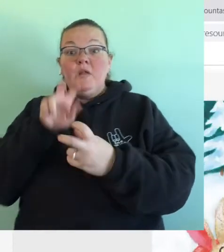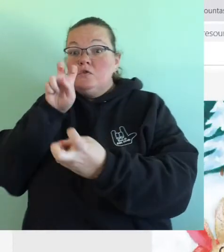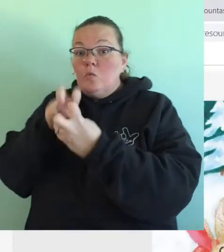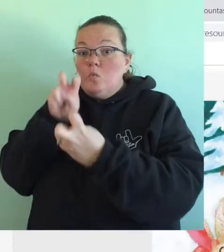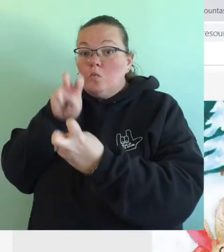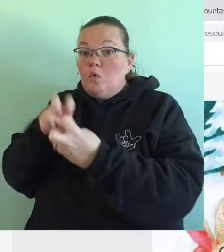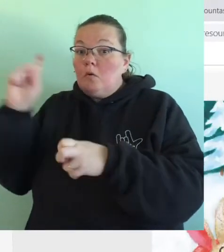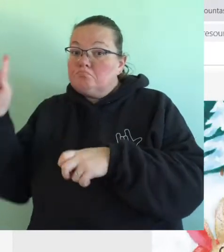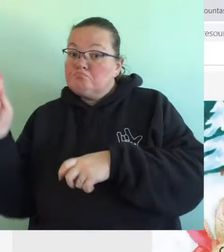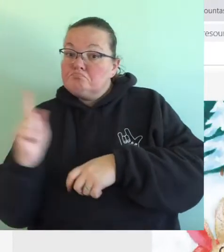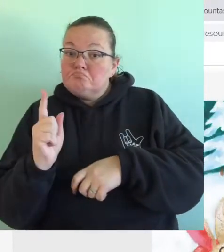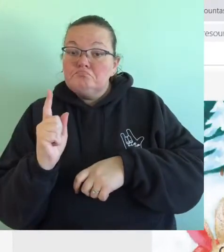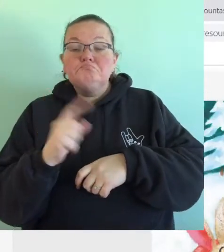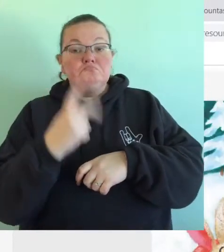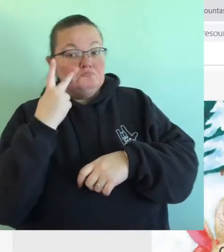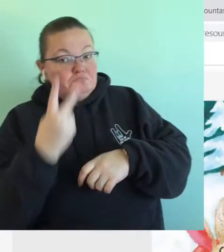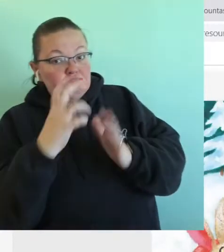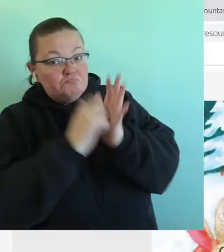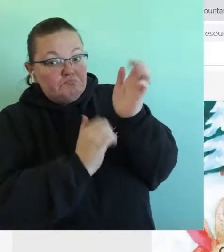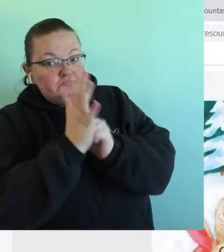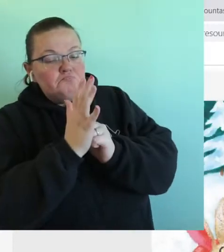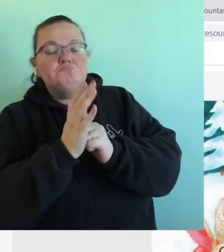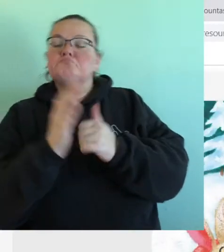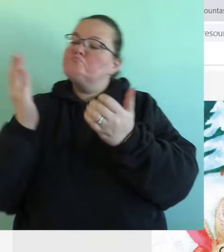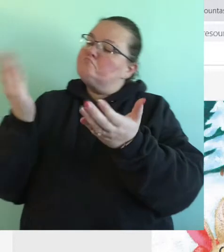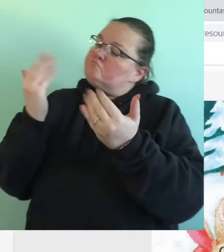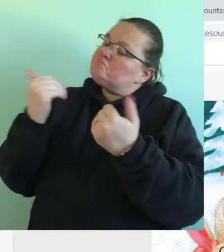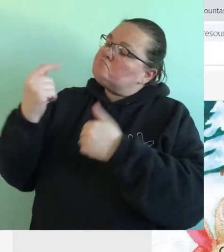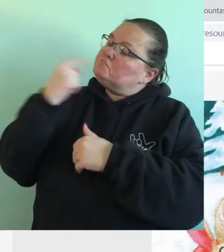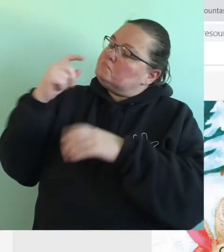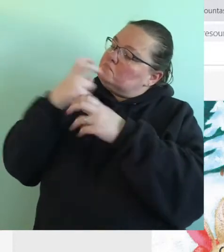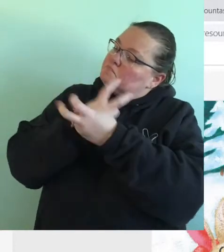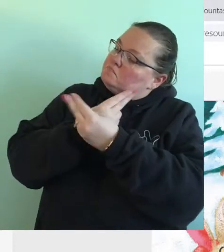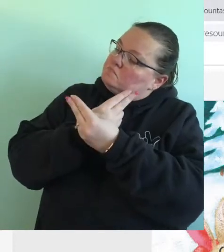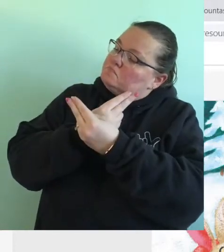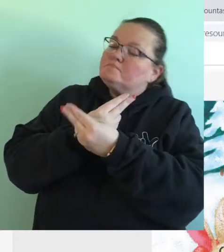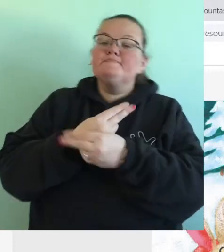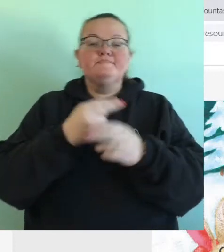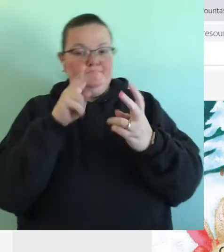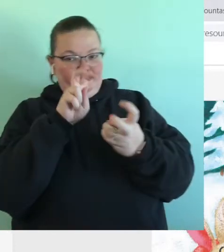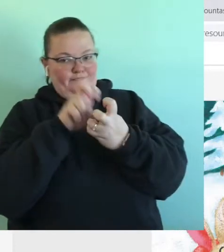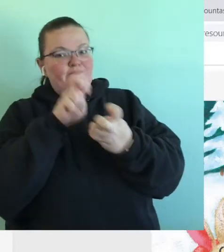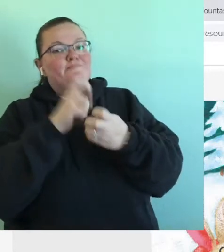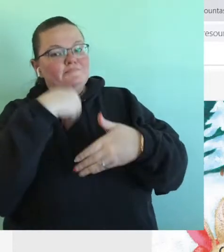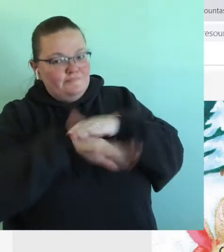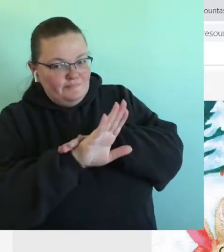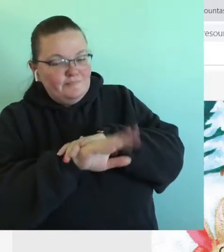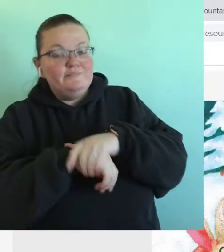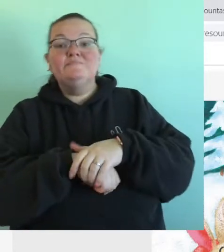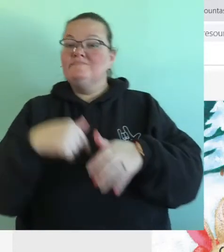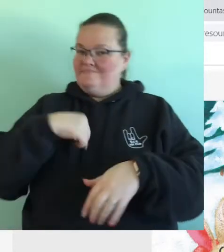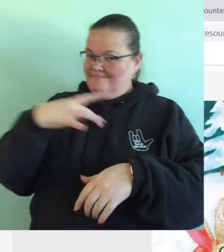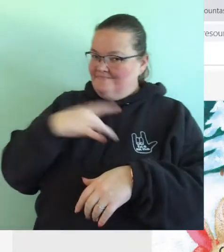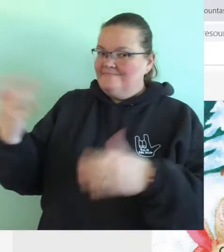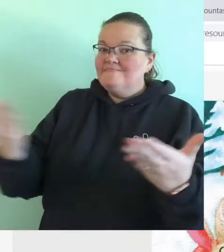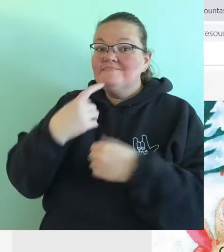A squirrel came by and saw the mitten. Come in, said rabbit. The squirrel went in. I like